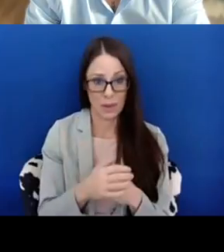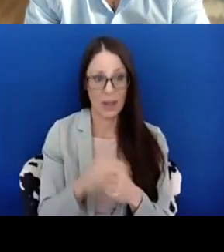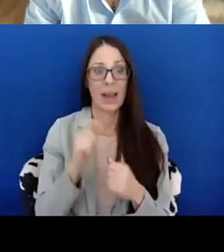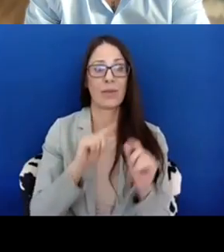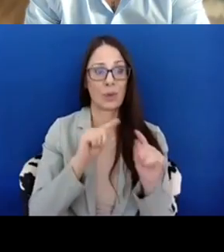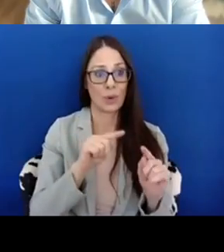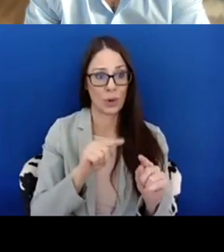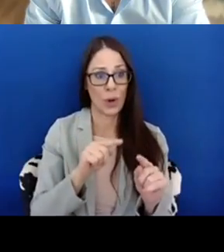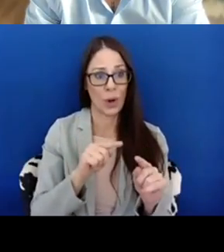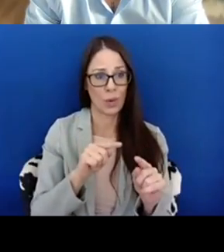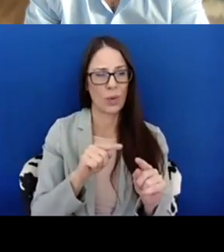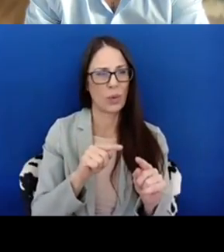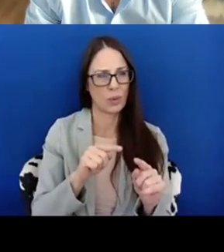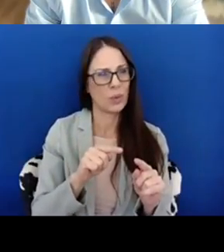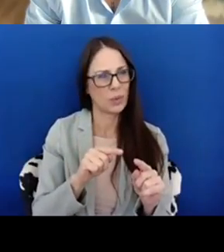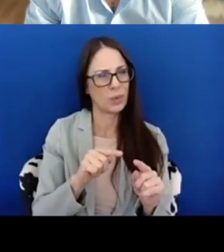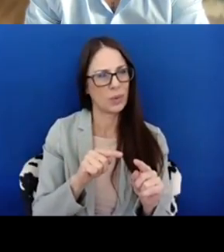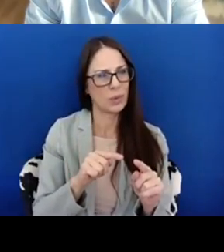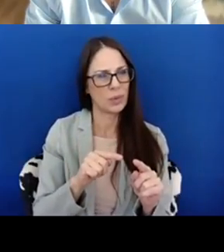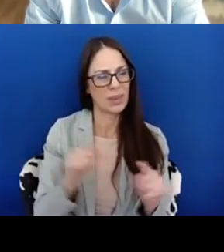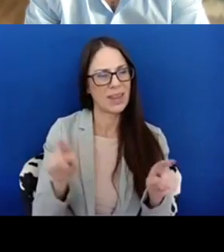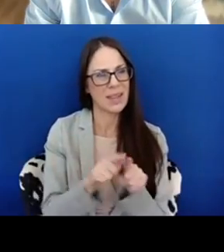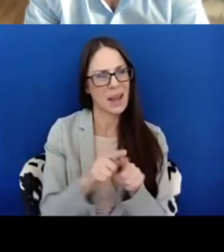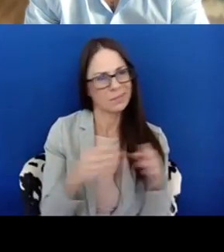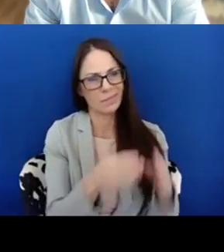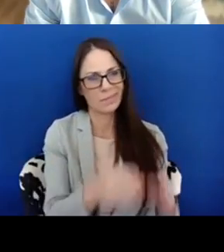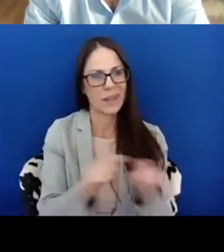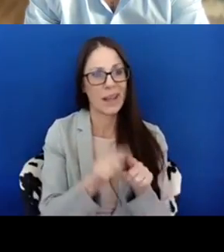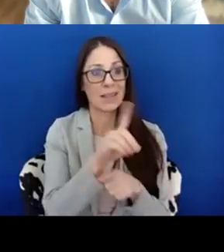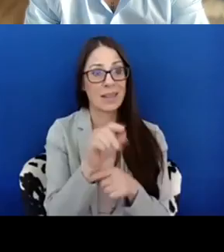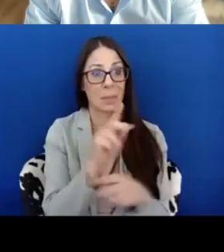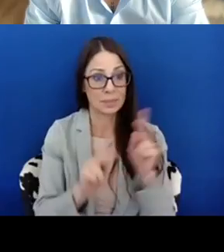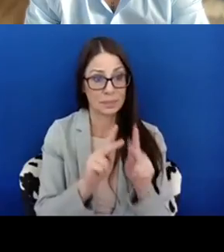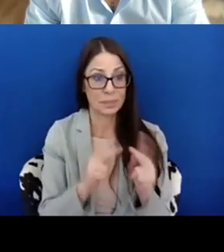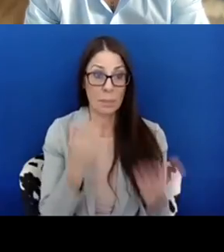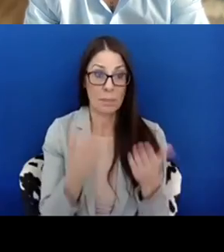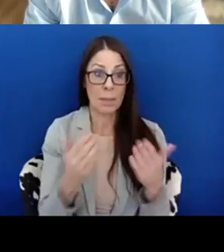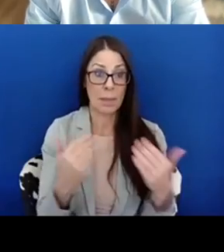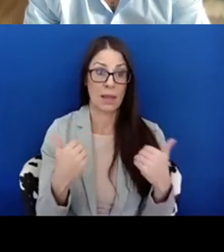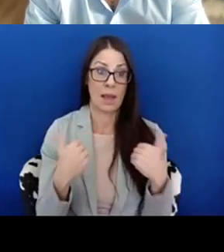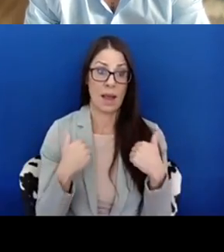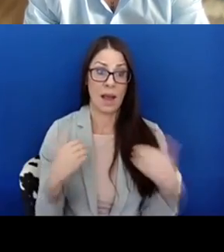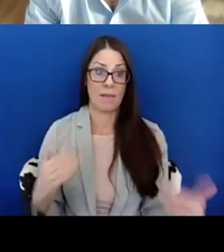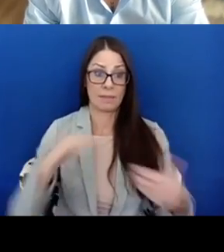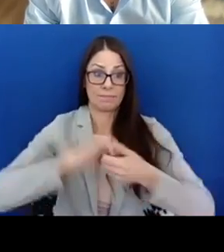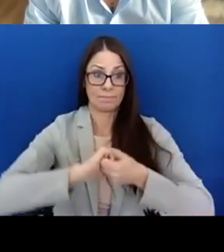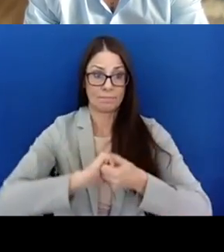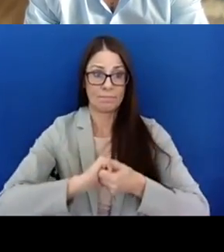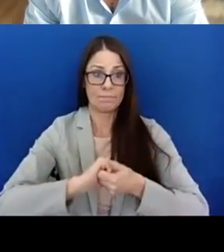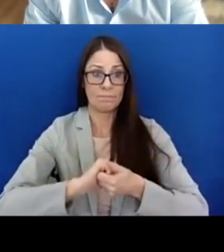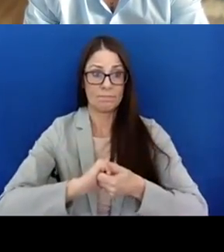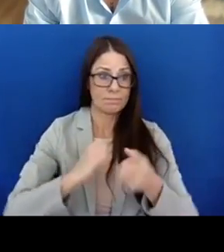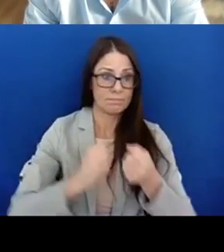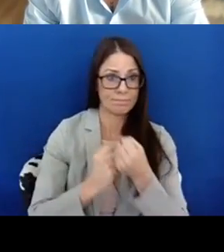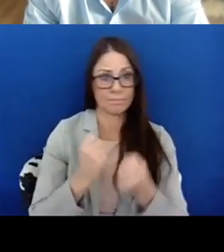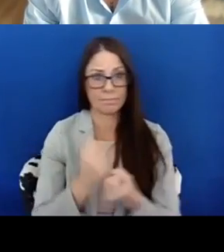route. And perhaps there is an alliance there to be made, that can help to push public